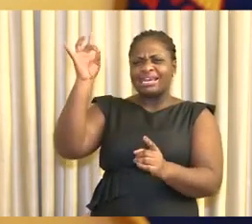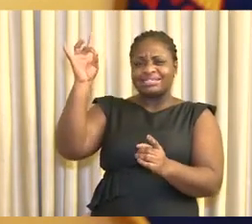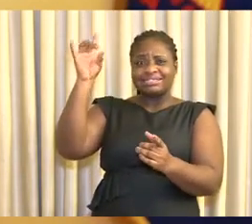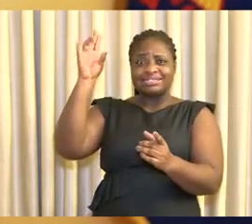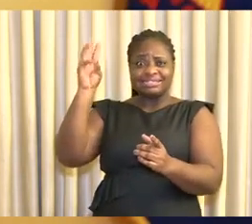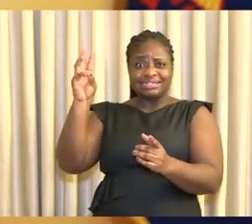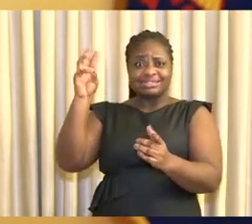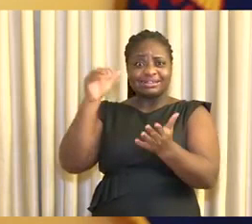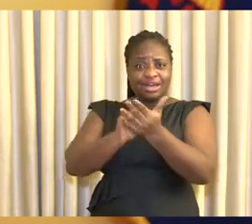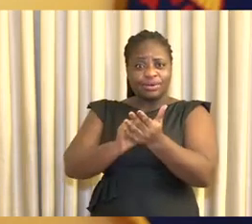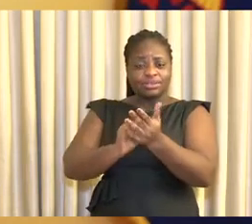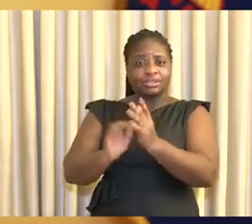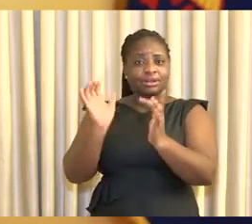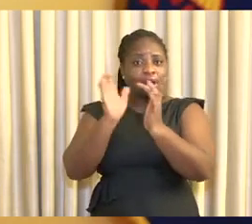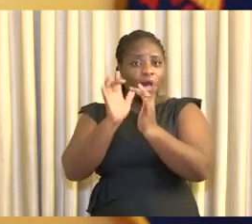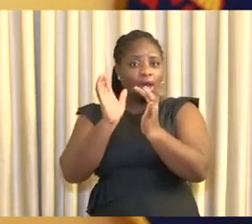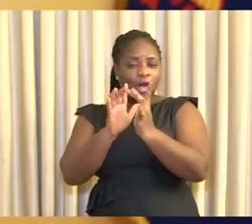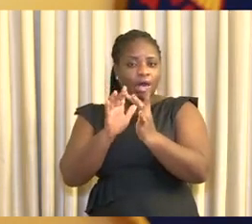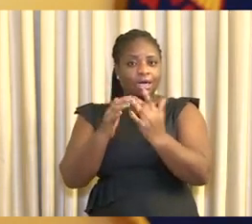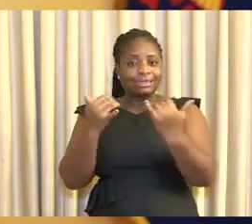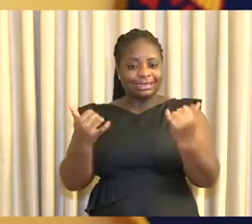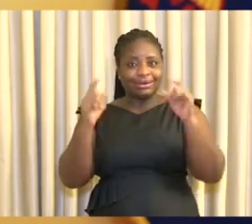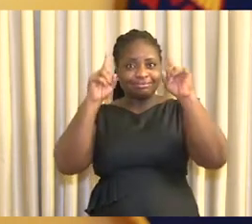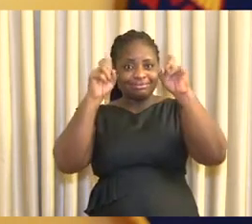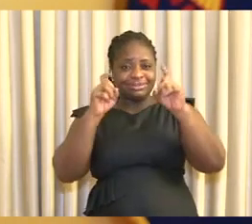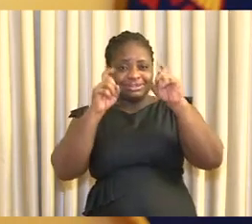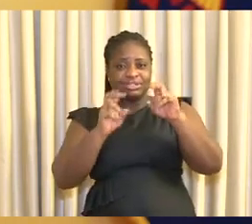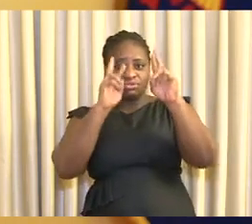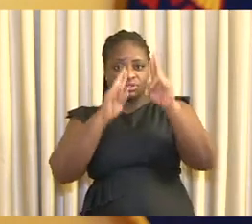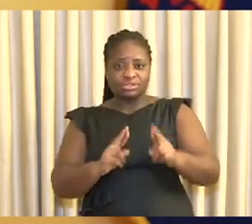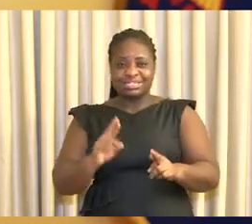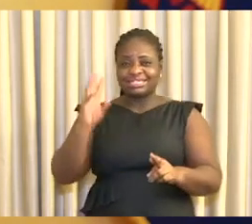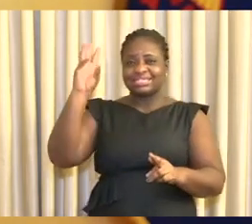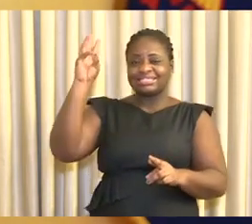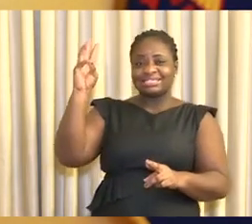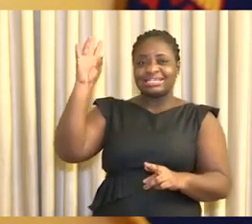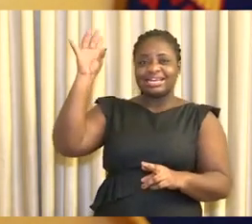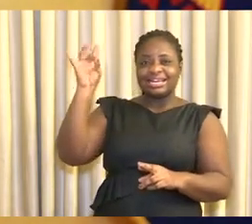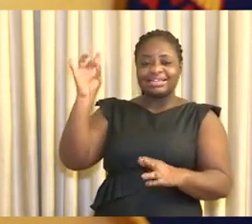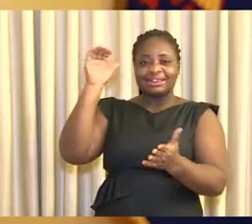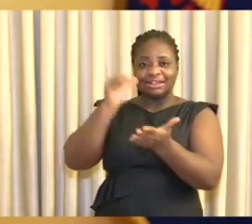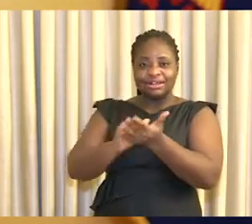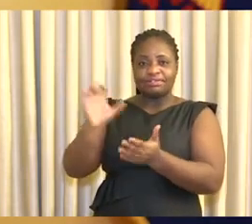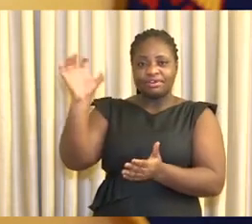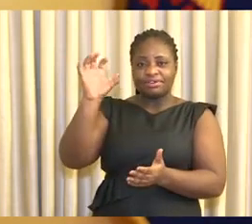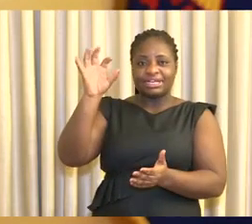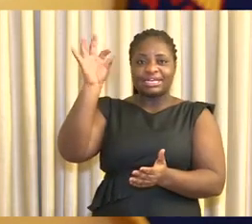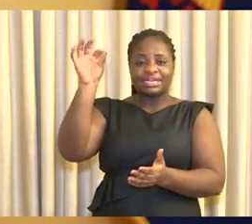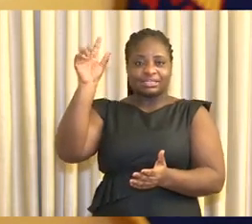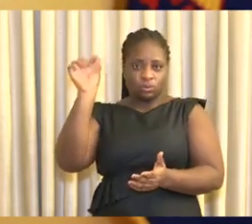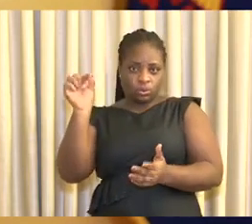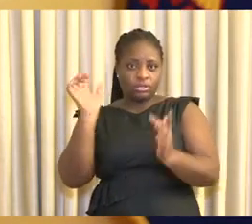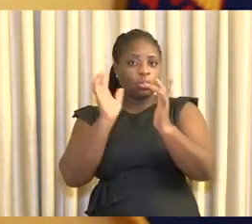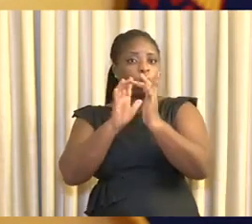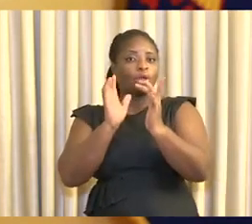contacts, out of which we have test results of 68,591 contacts.